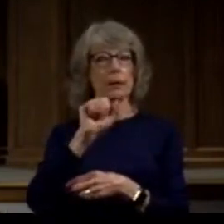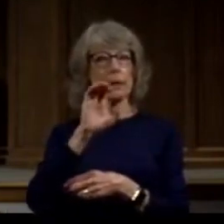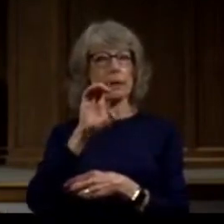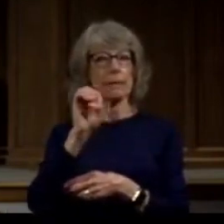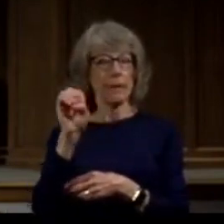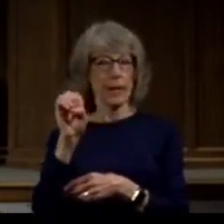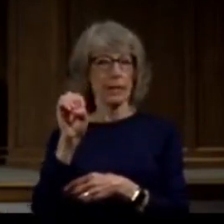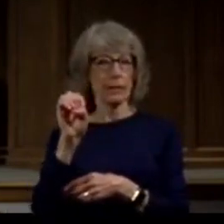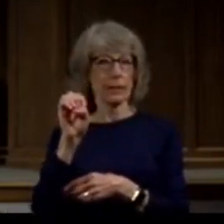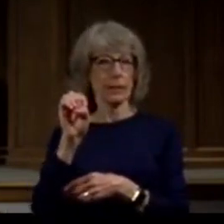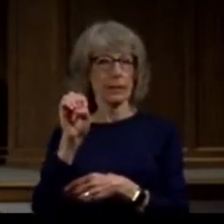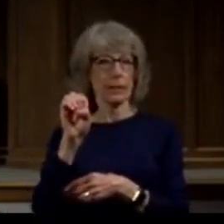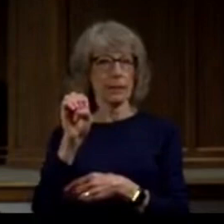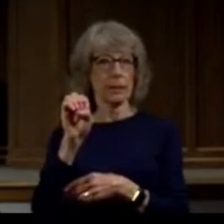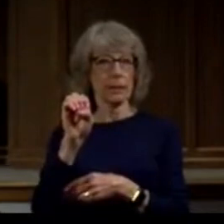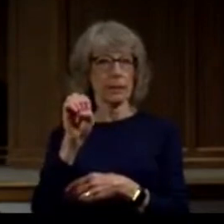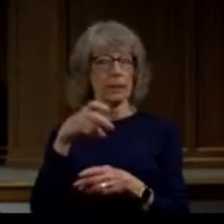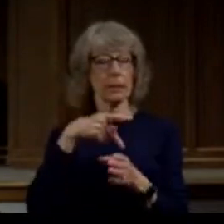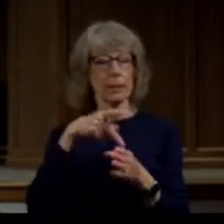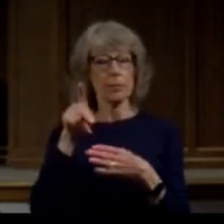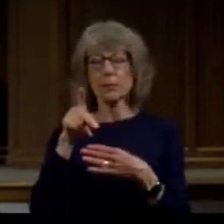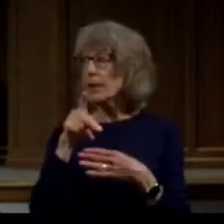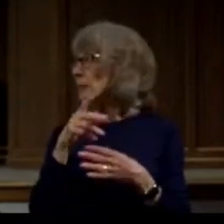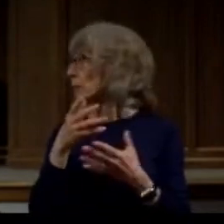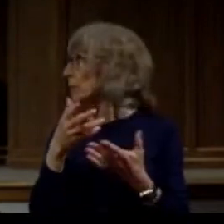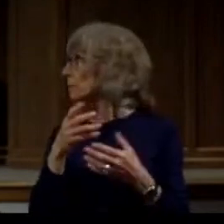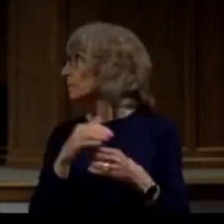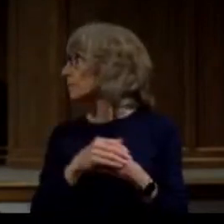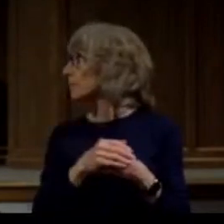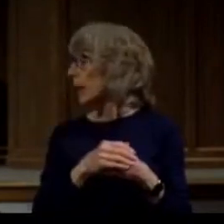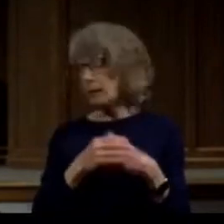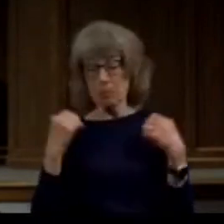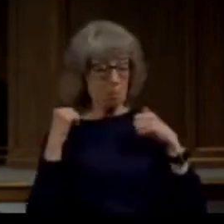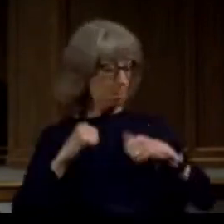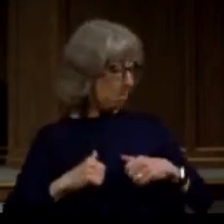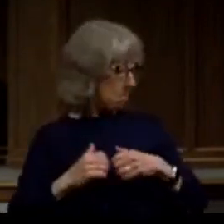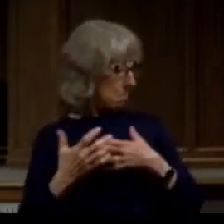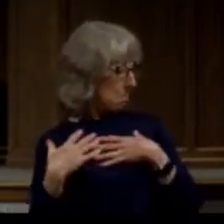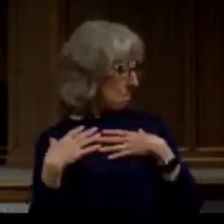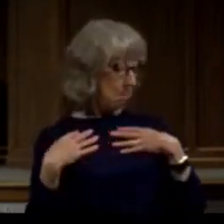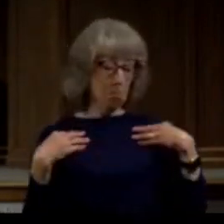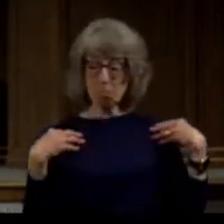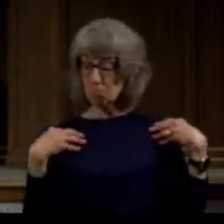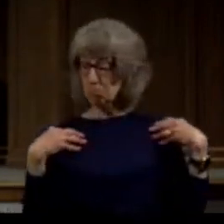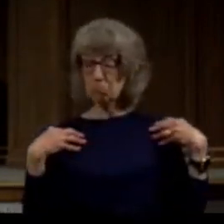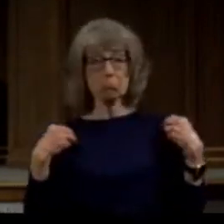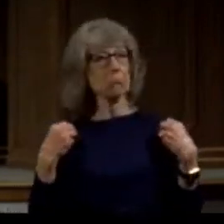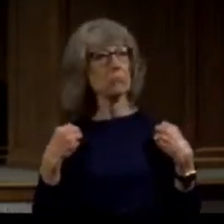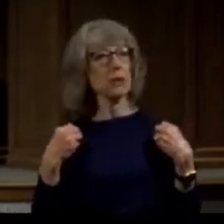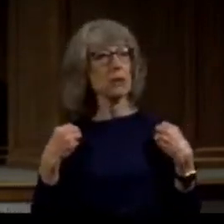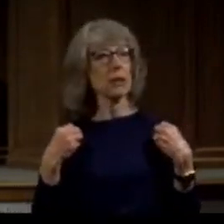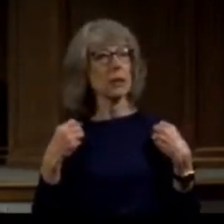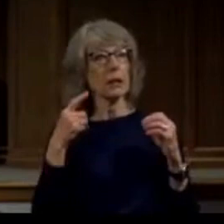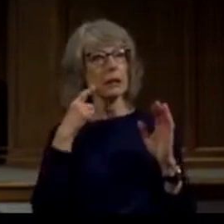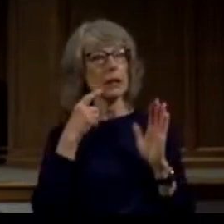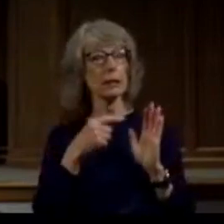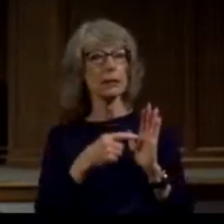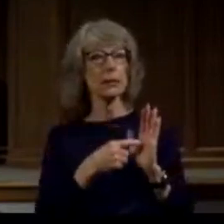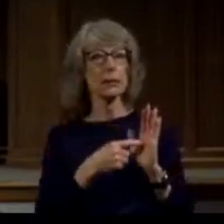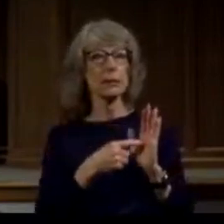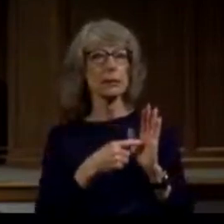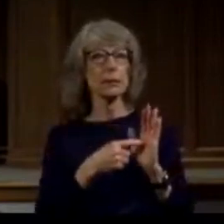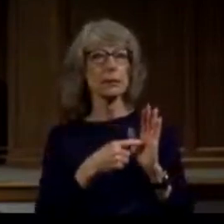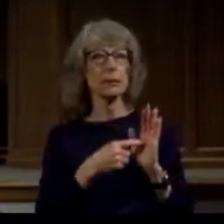and he gave me this jacket and I put it on and I was like man this is really cool North face jacket and I noticed a few things when I put it on